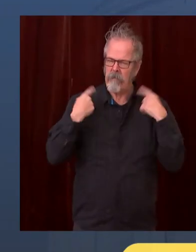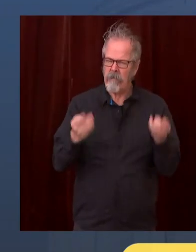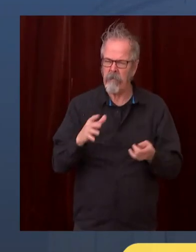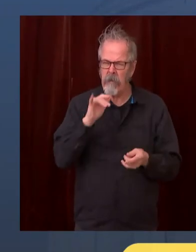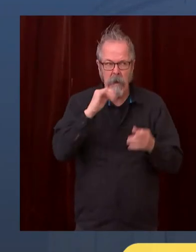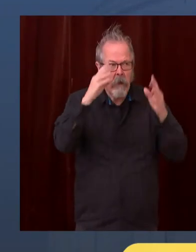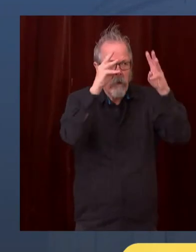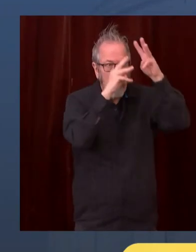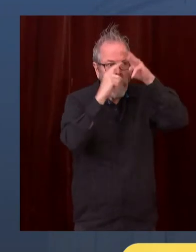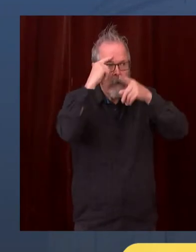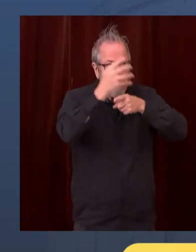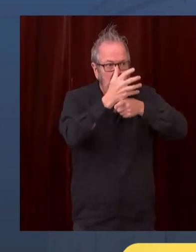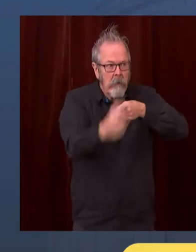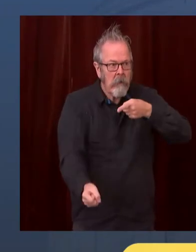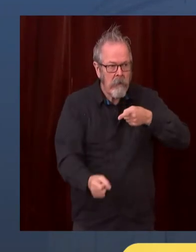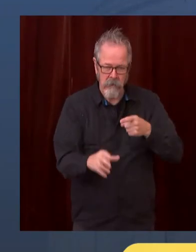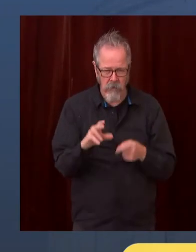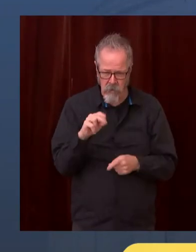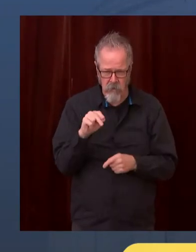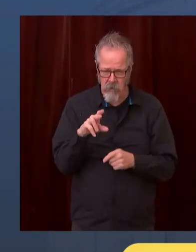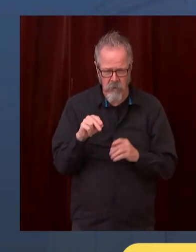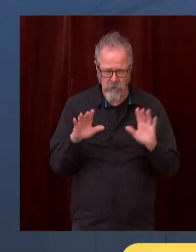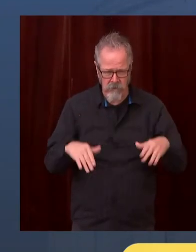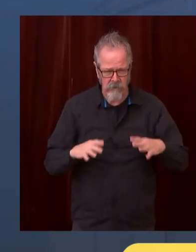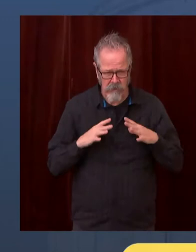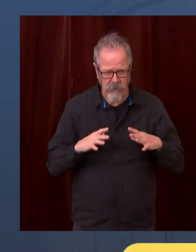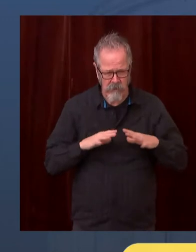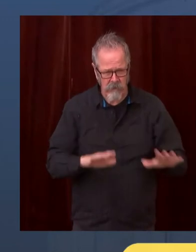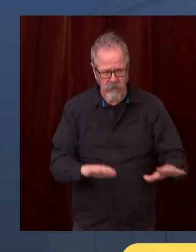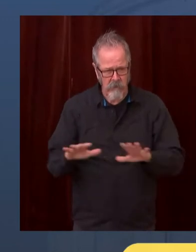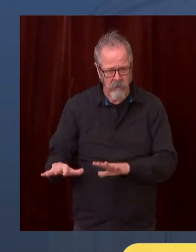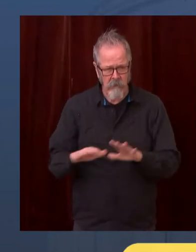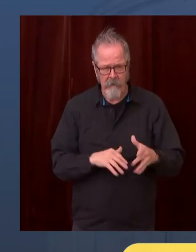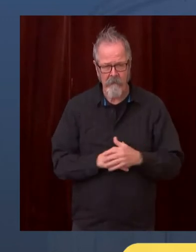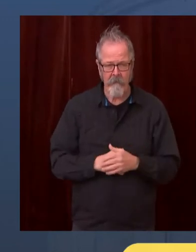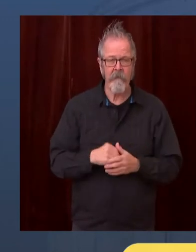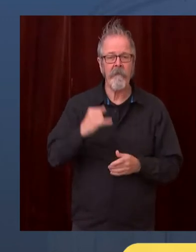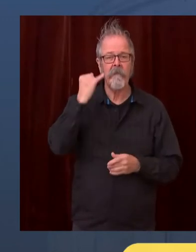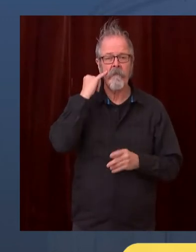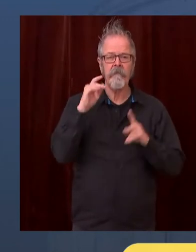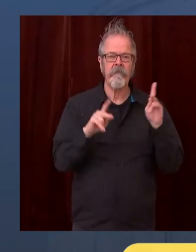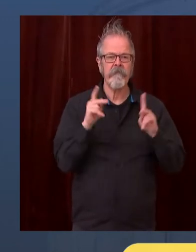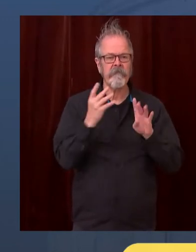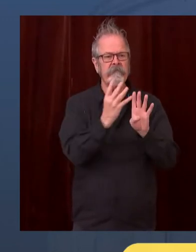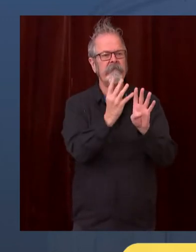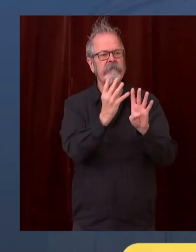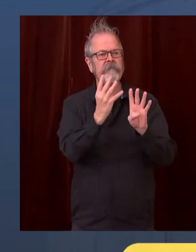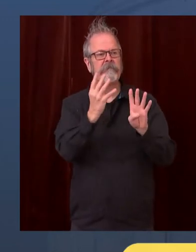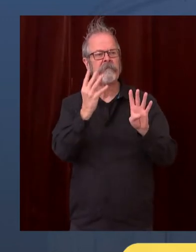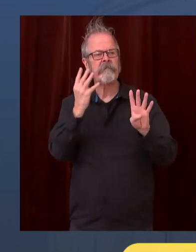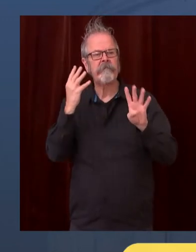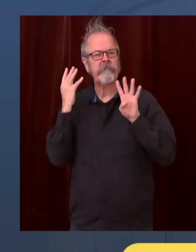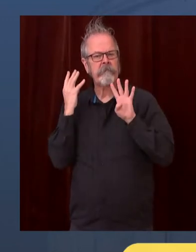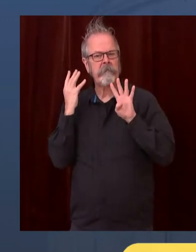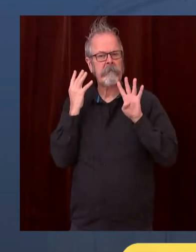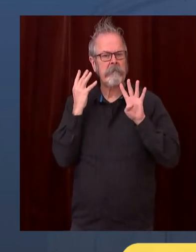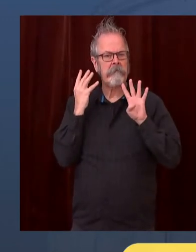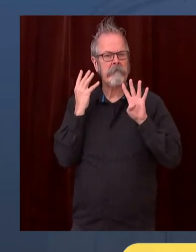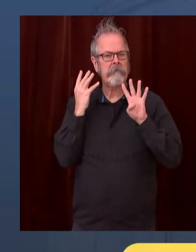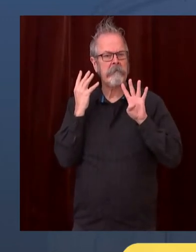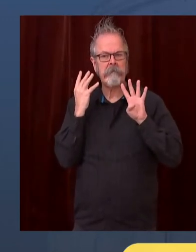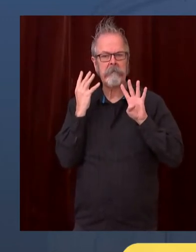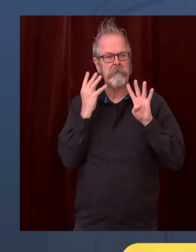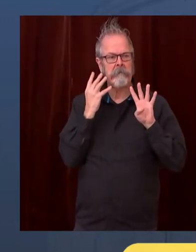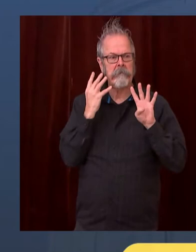creates less healthy conditions. So buy what you need. It's going to be there next time you go shopping. Just keep shopping the way you normally have